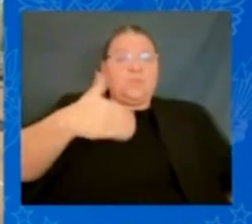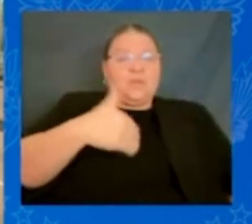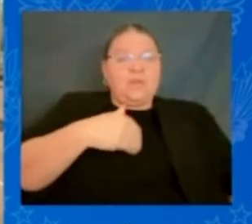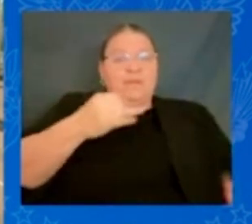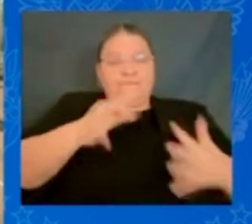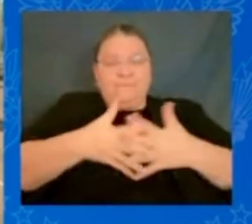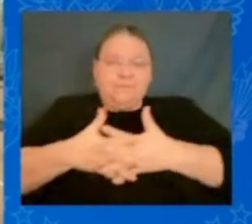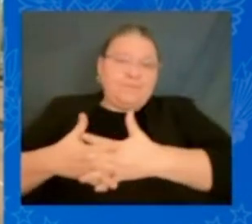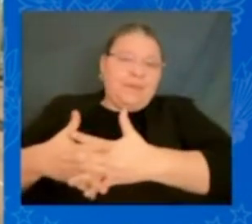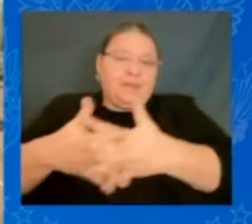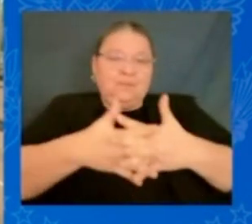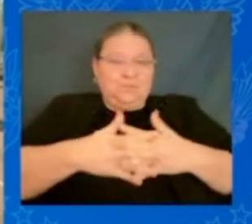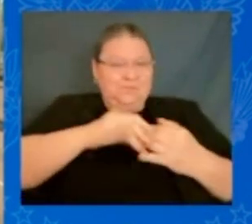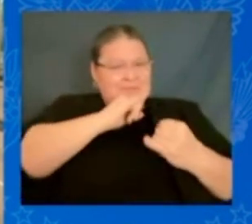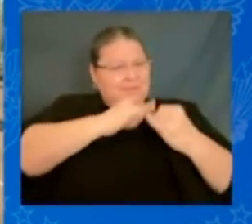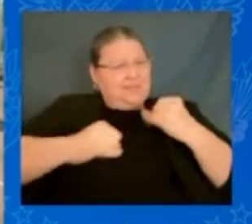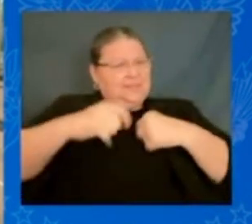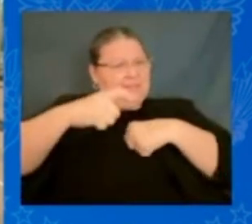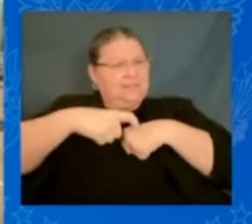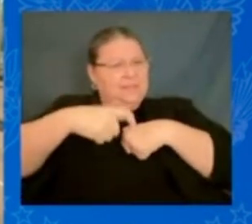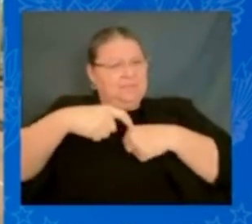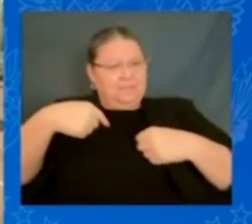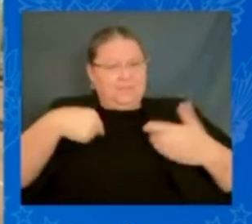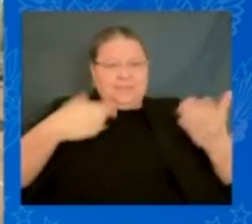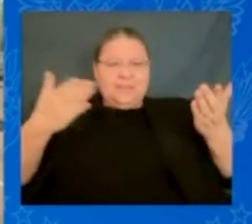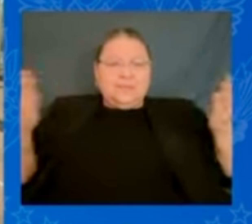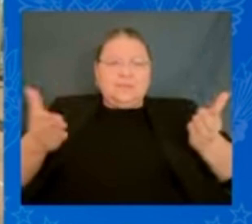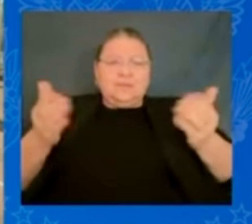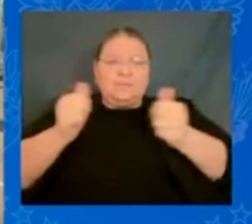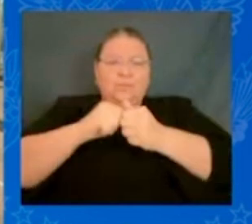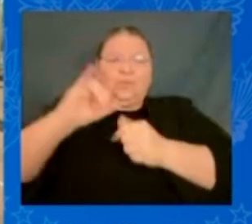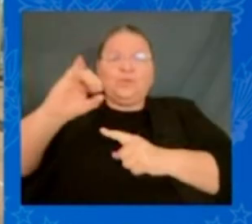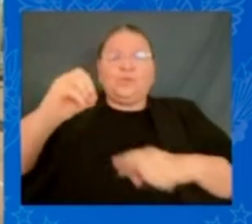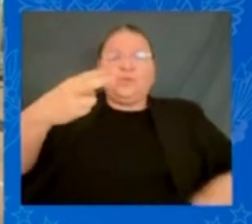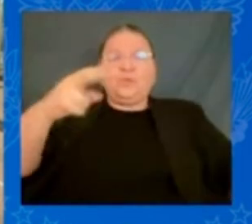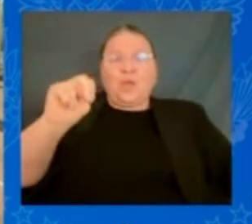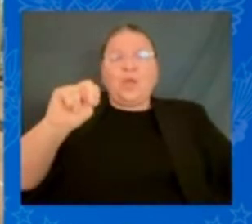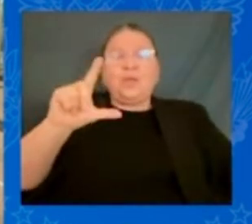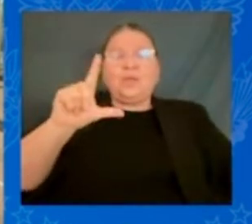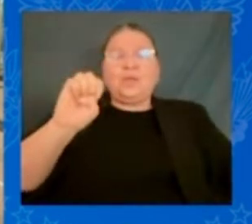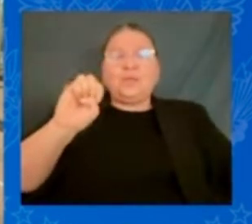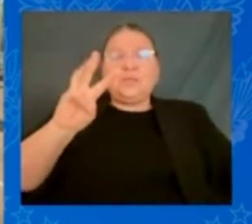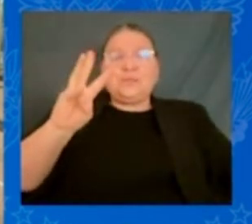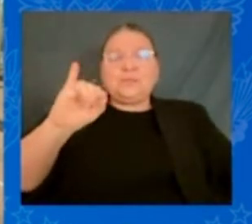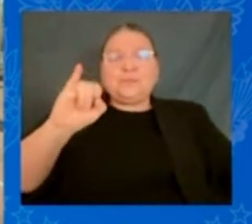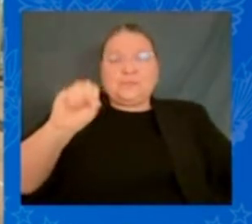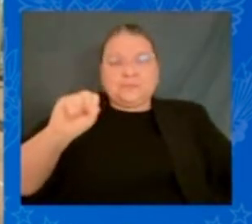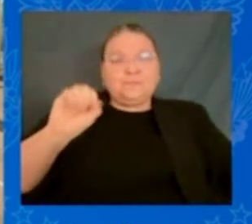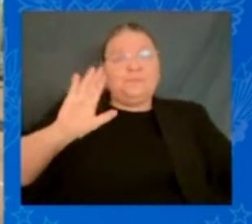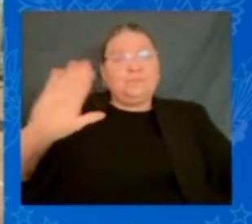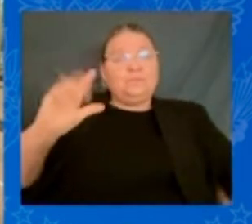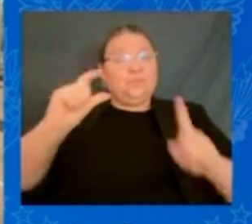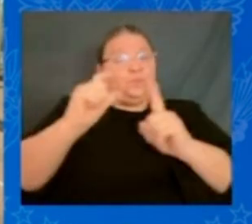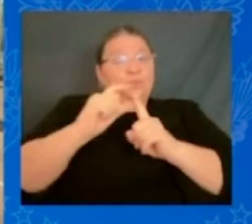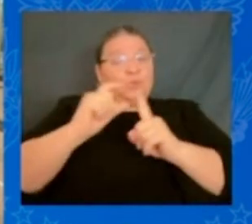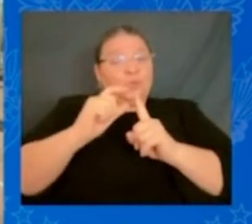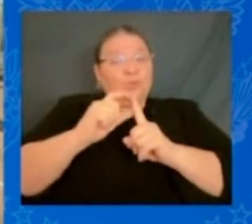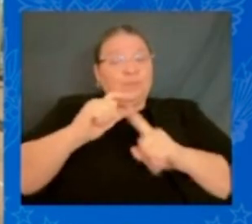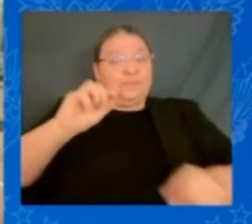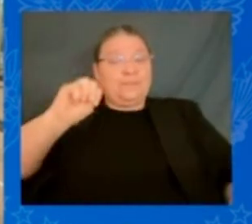time I was — he was here, I was with him, John Lewis. They were his words. Mayor Perkins, Congresswoman Terry Sewell,